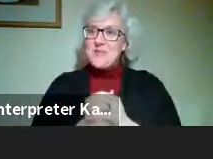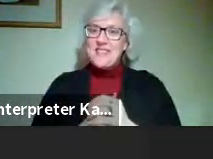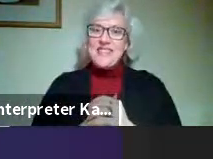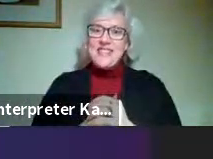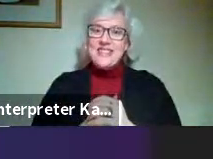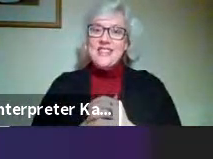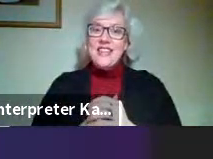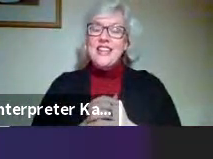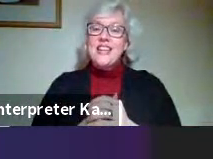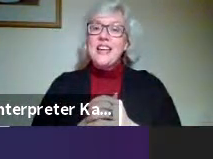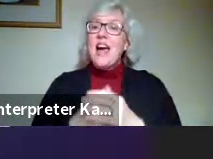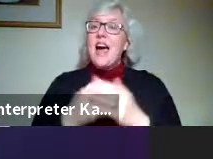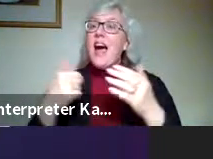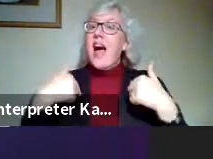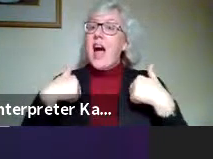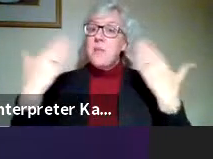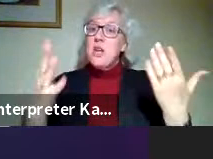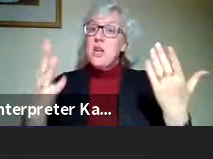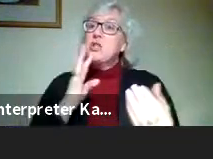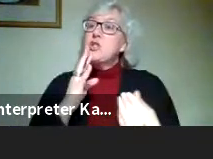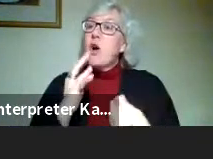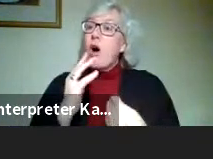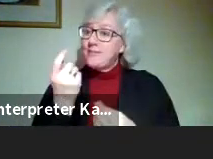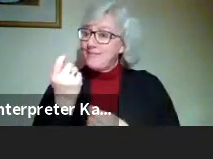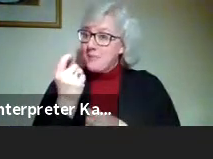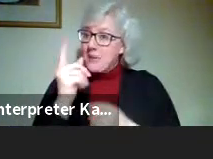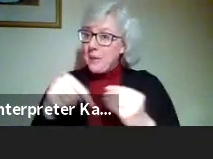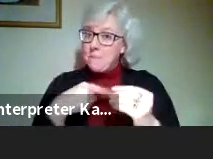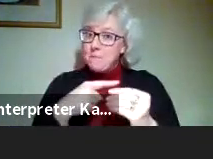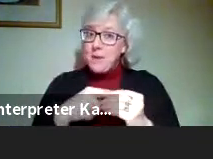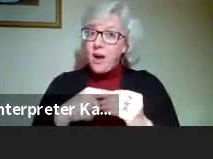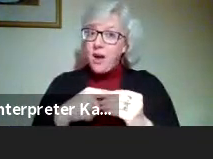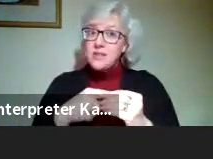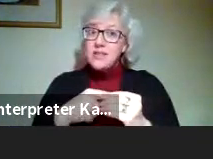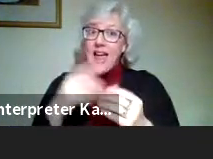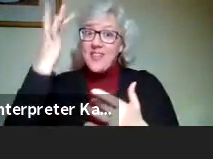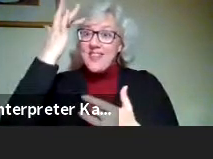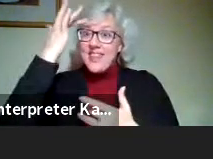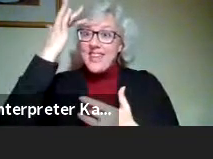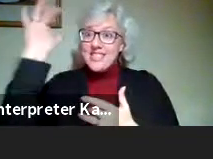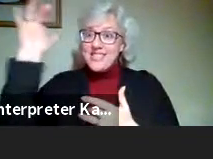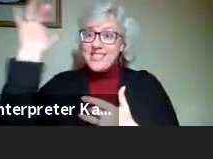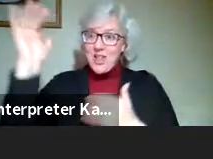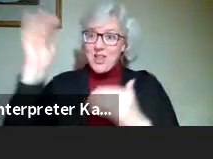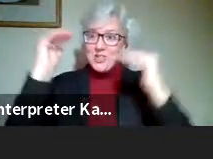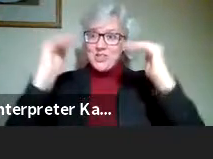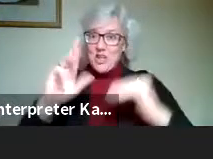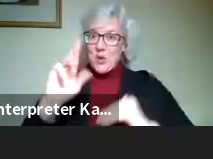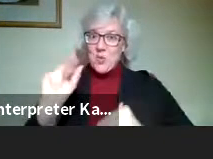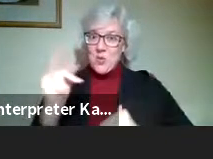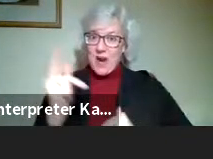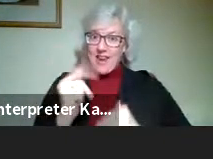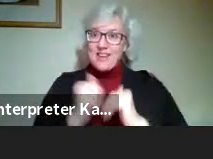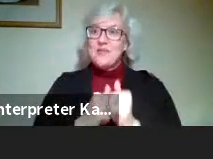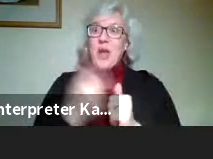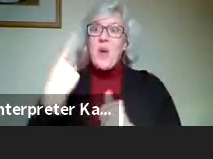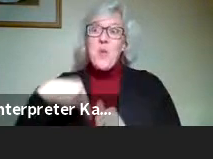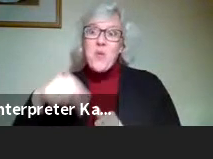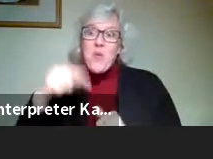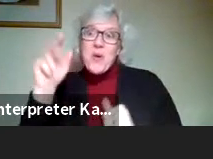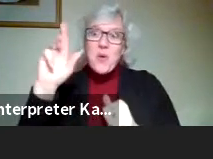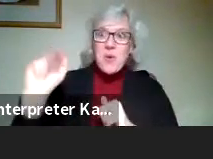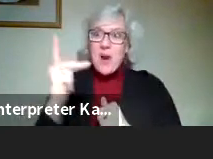I'm here to talk to you about the intelligent ranking. We were ranked